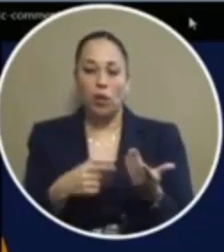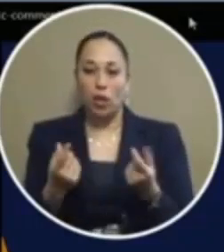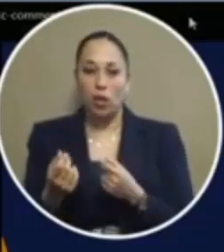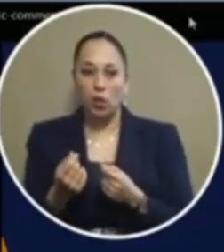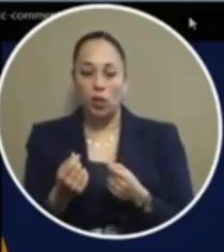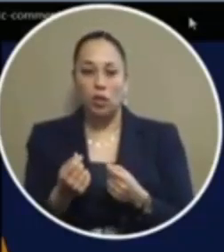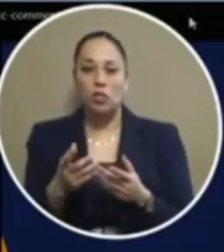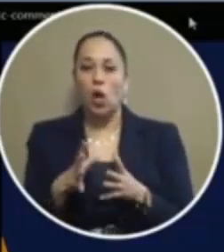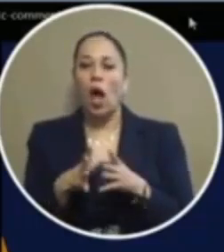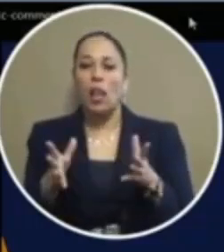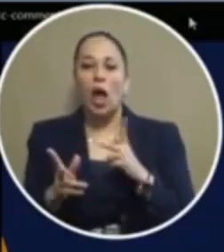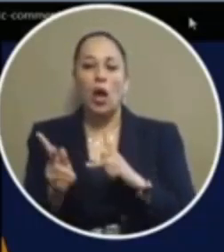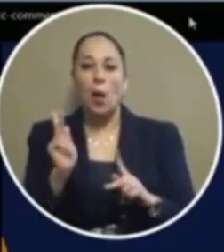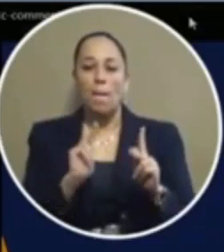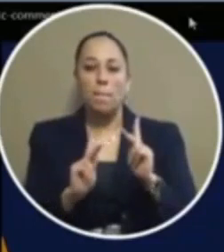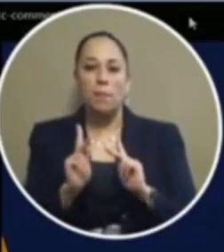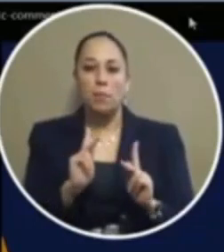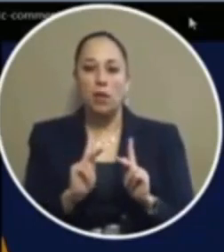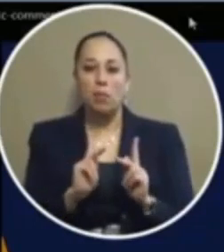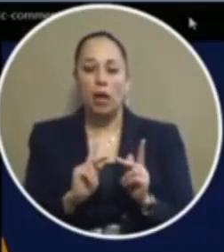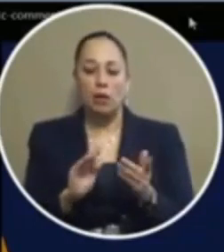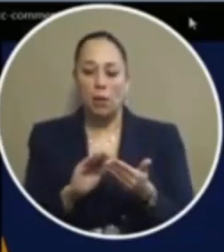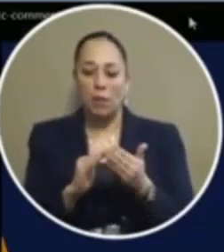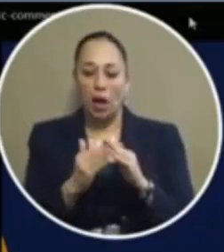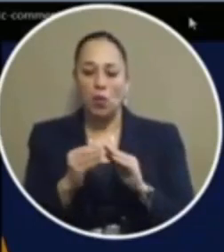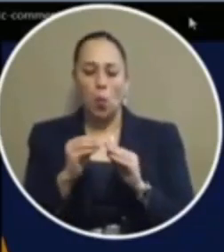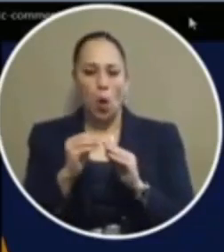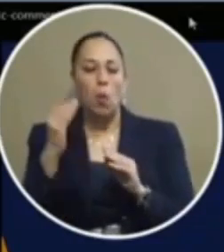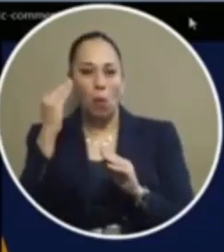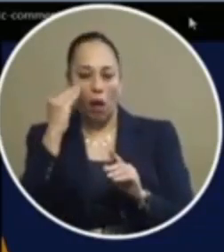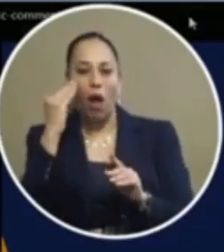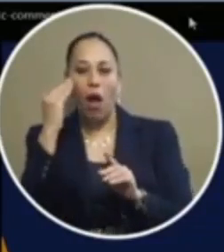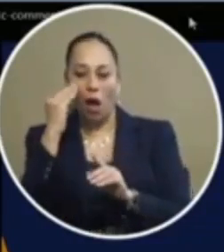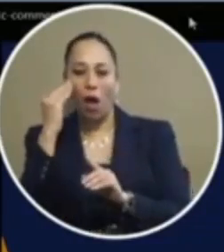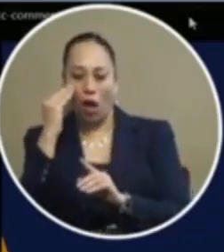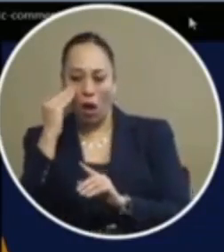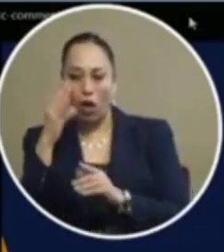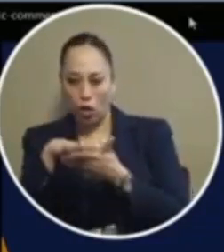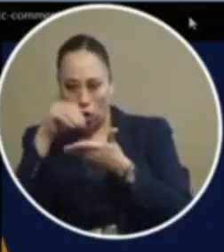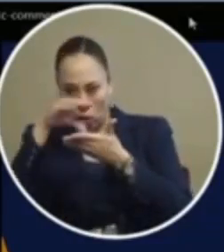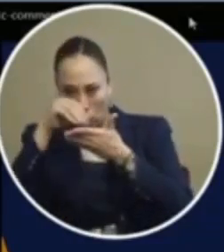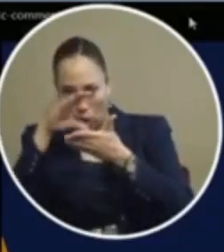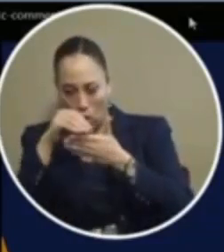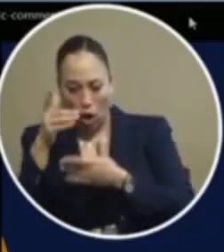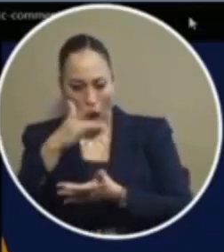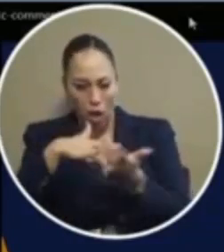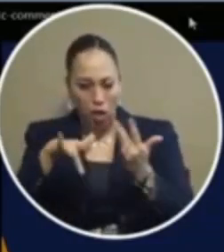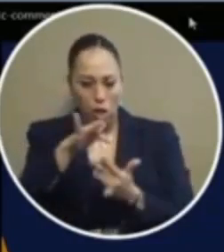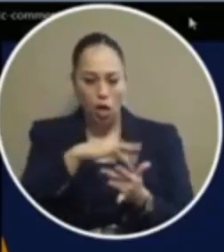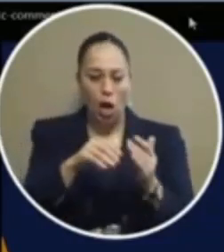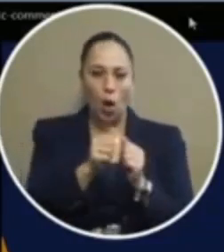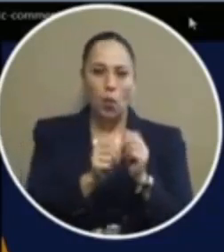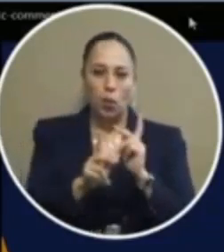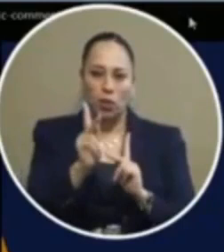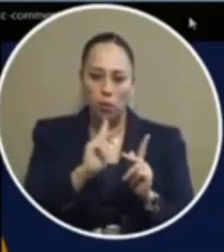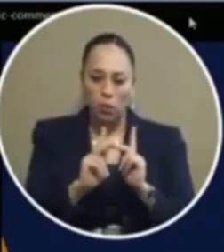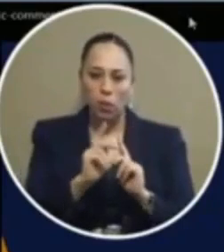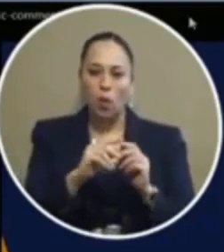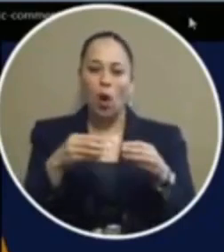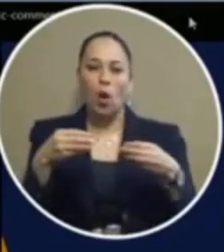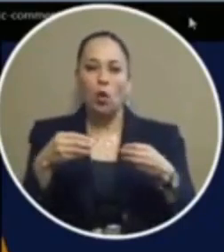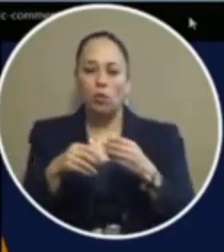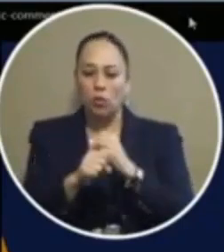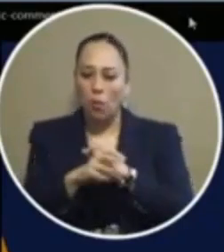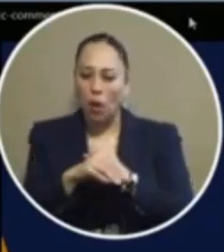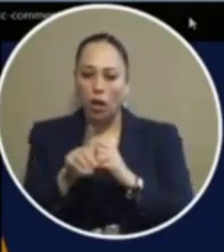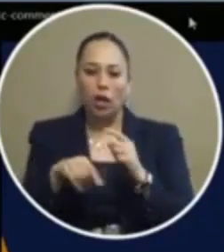uh many people are just becoming more and more aware with documentaries and interactions with people at farmers markets of all